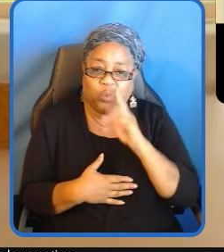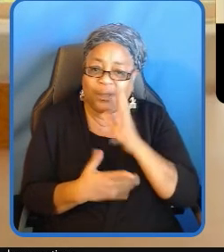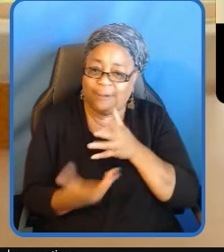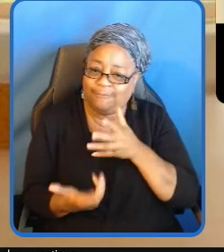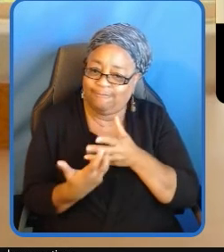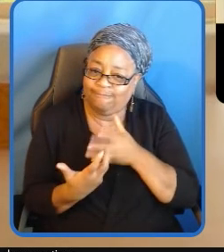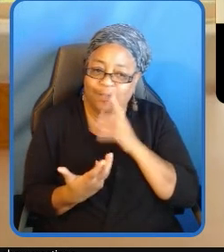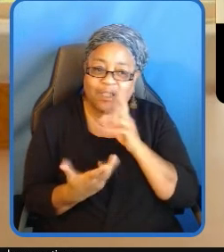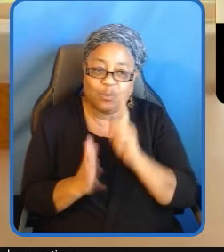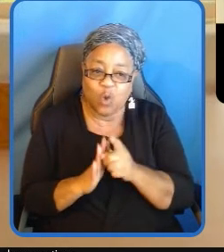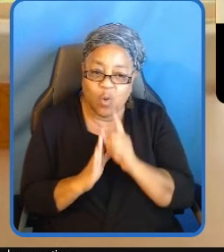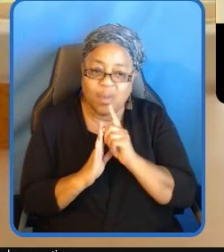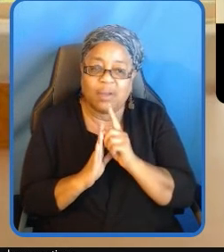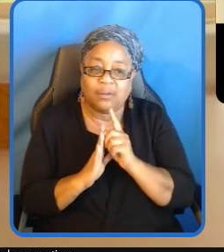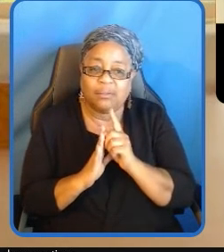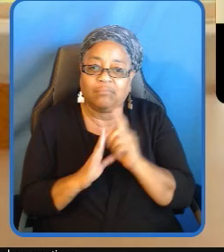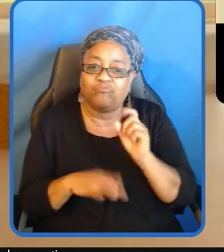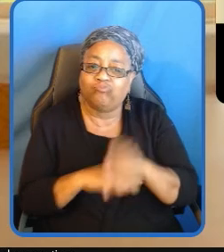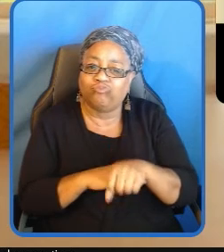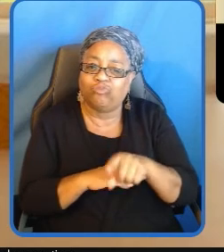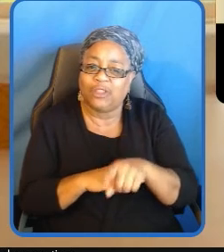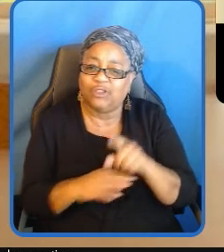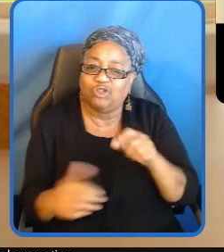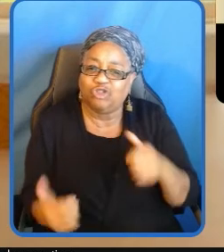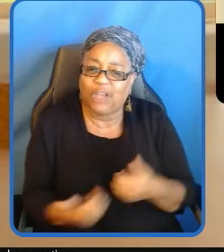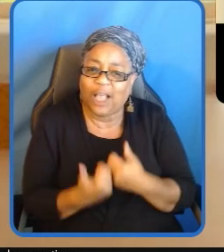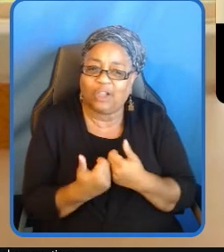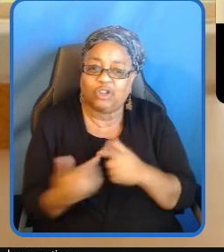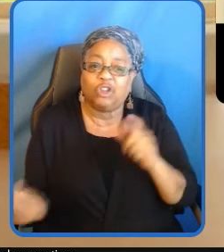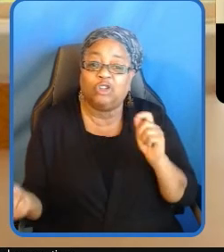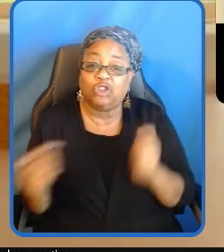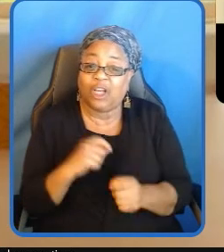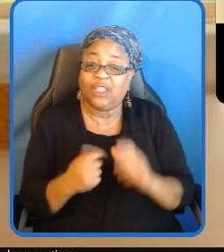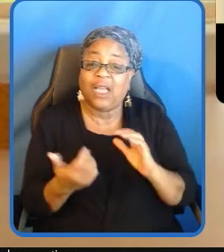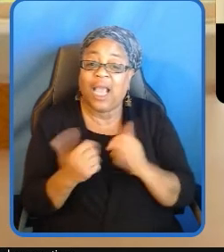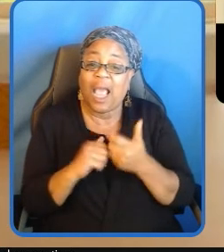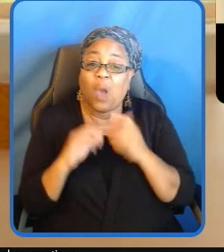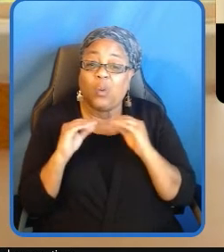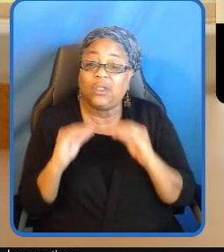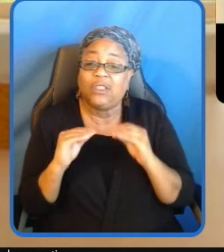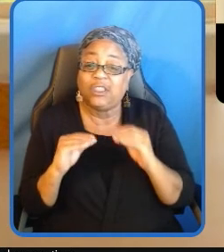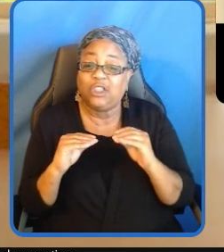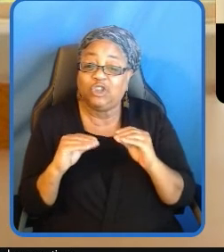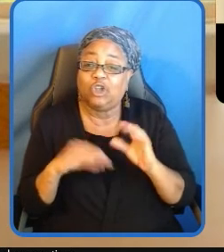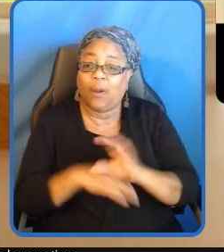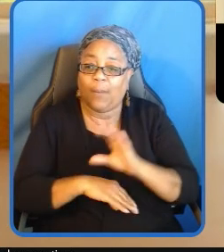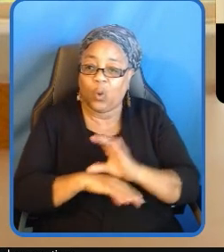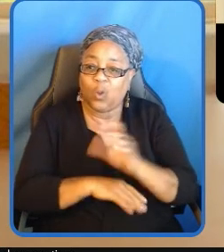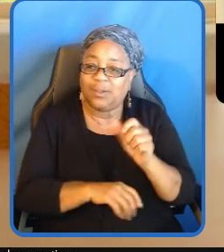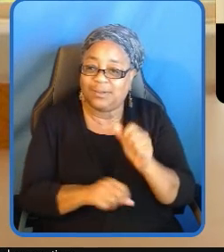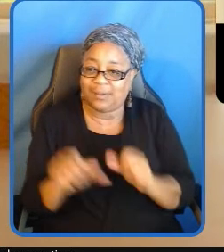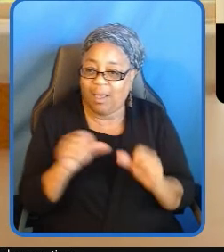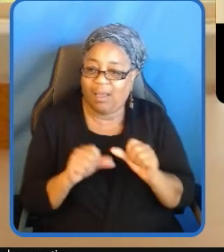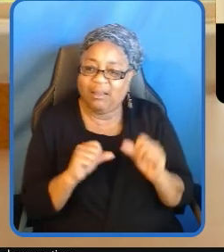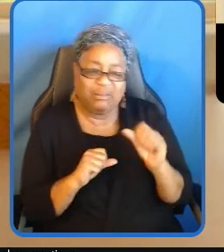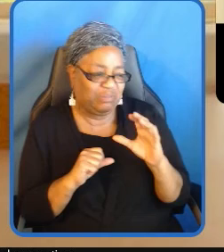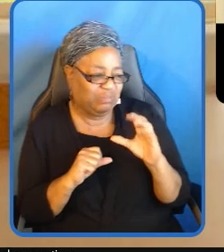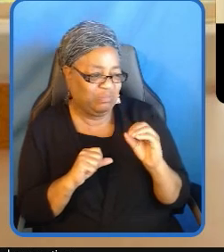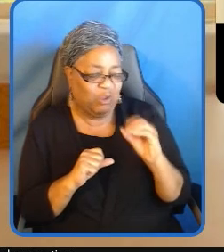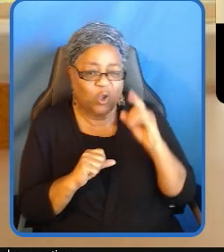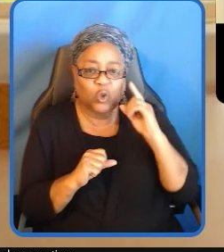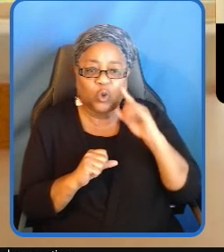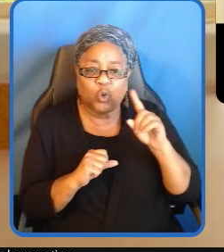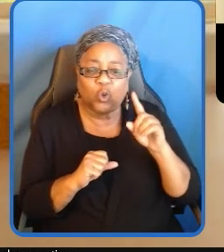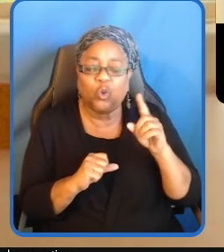tackle these challenges transforming the way we teach computer science to young people we believe that passionate